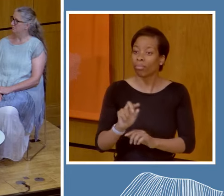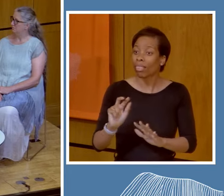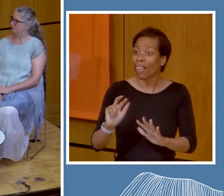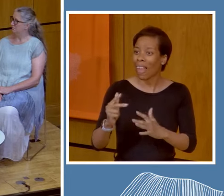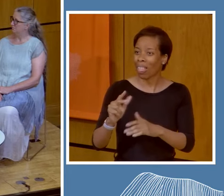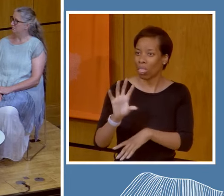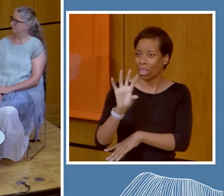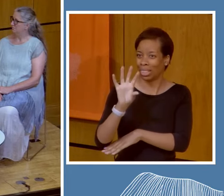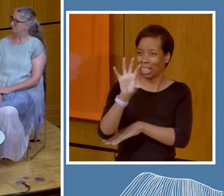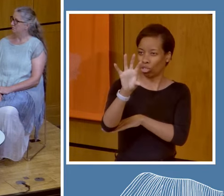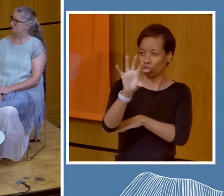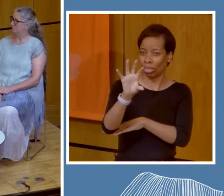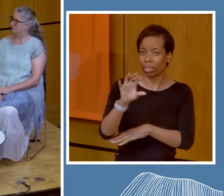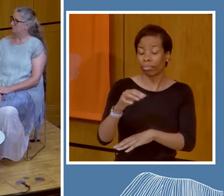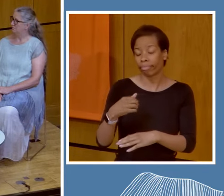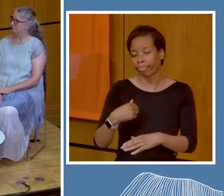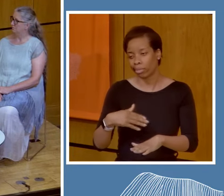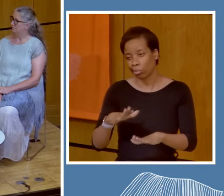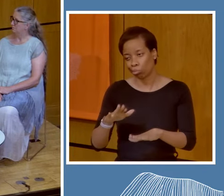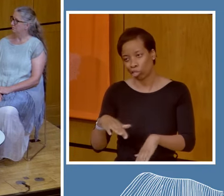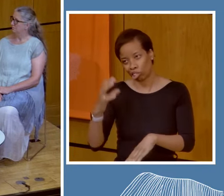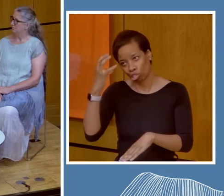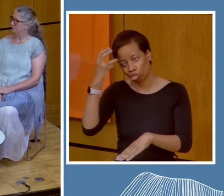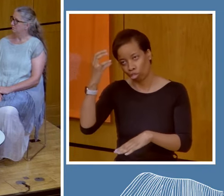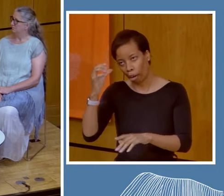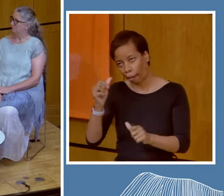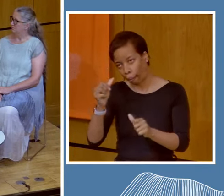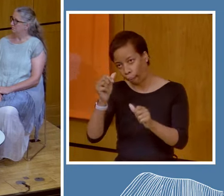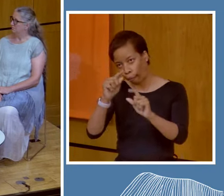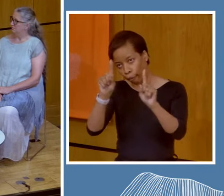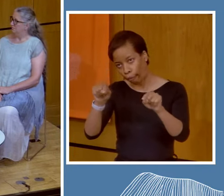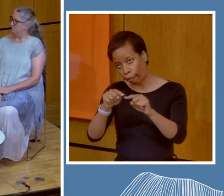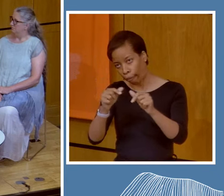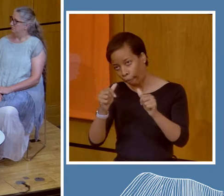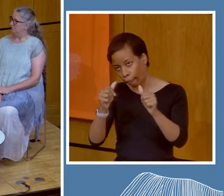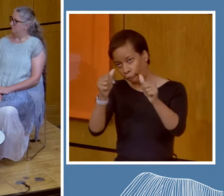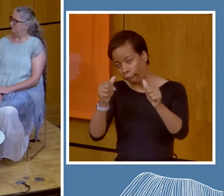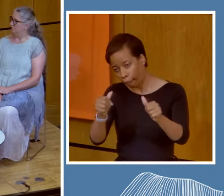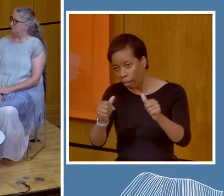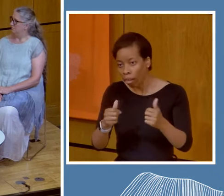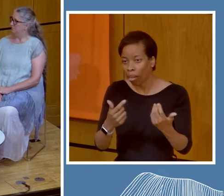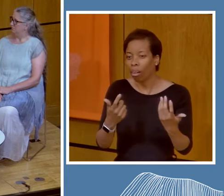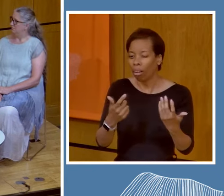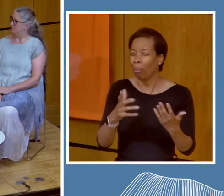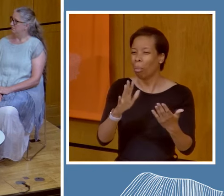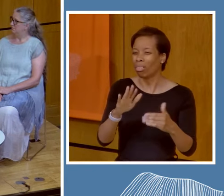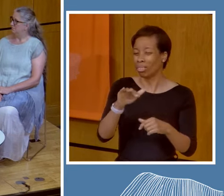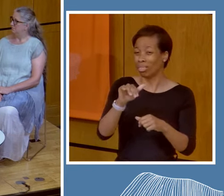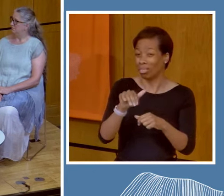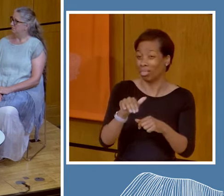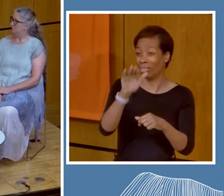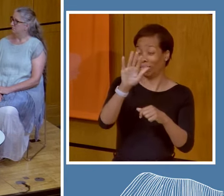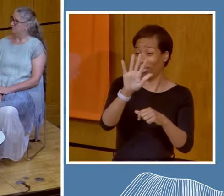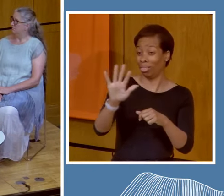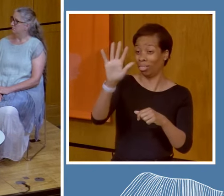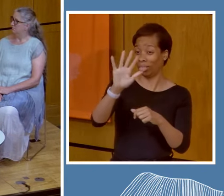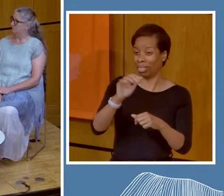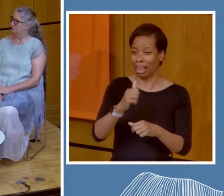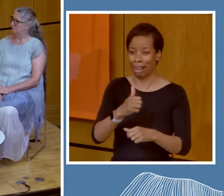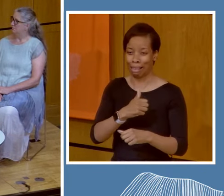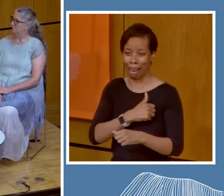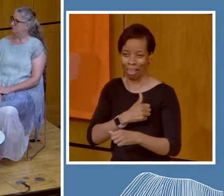Treaty with the British Crown in Subarctic Canada, otherwise known as Dene Day, or Land of the Peoples. We're Dene peoples,